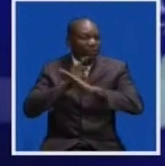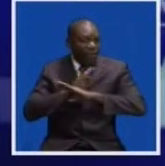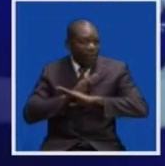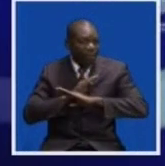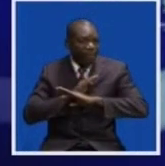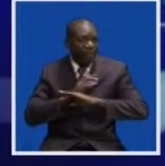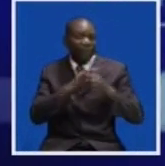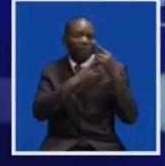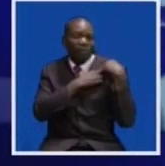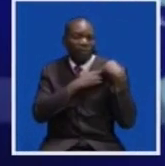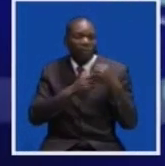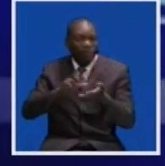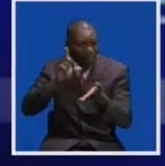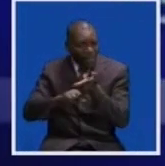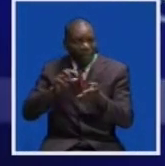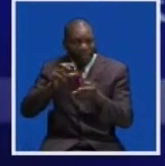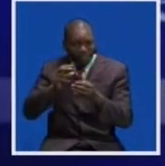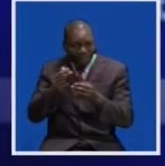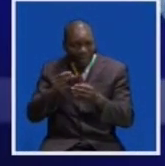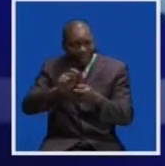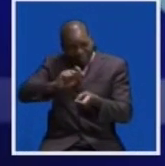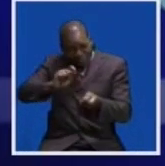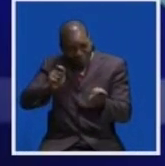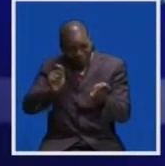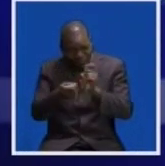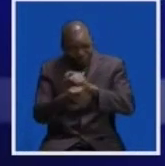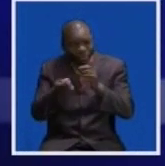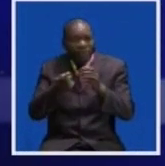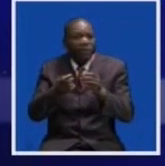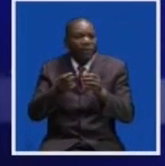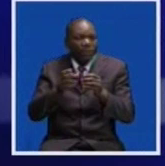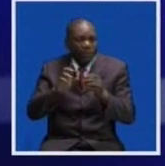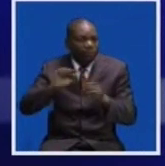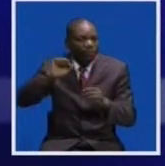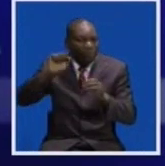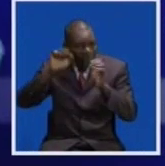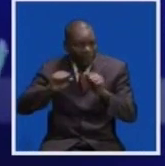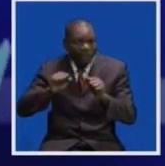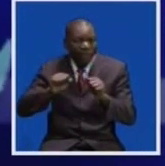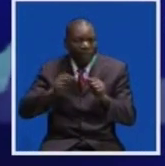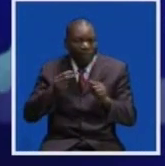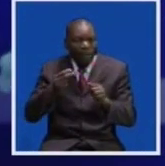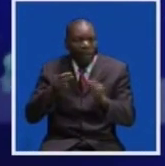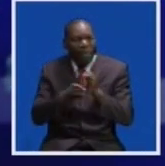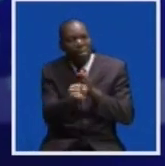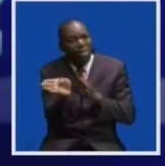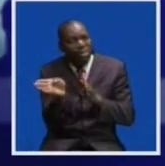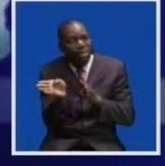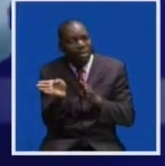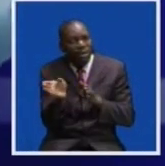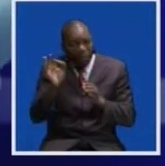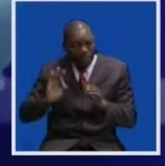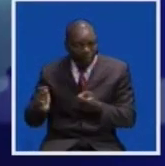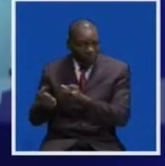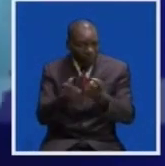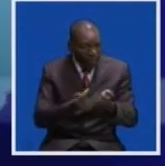Zambia to print money so that the ruling party can take advantage of the situation and siphon money. And Ms. Silea said there is